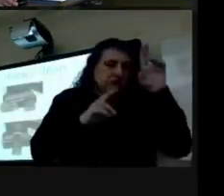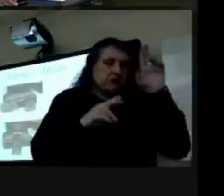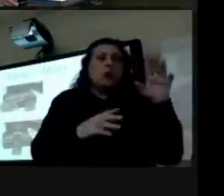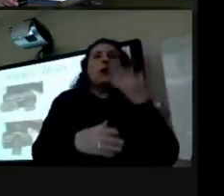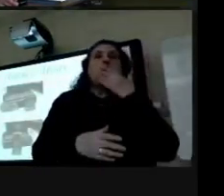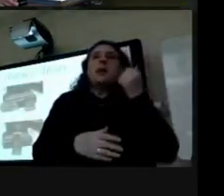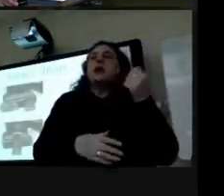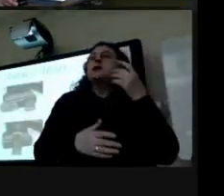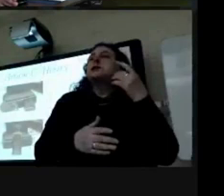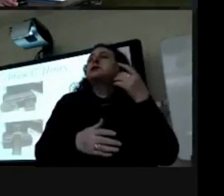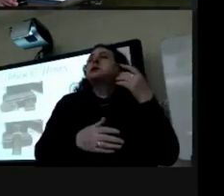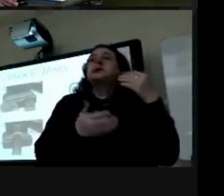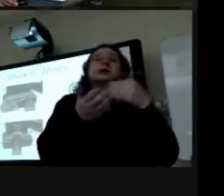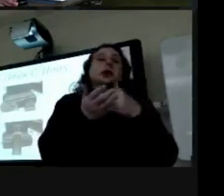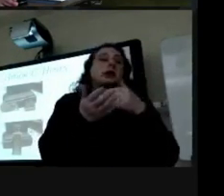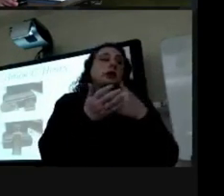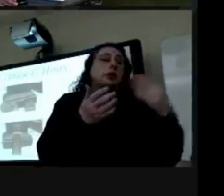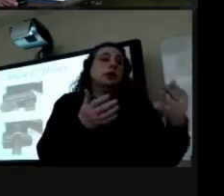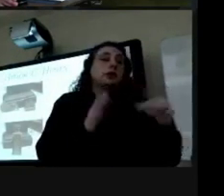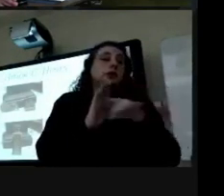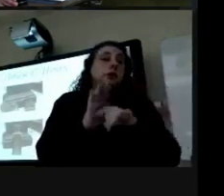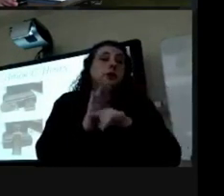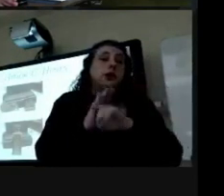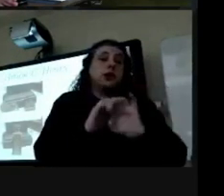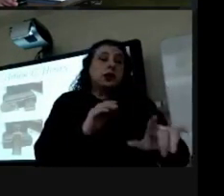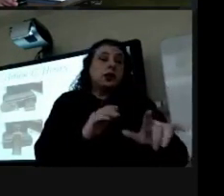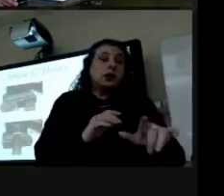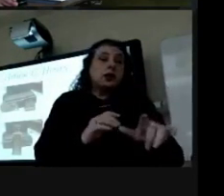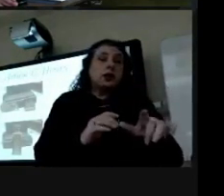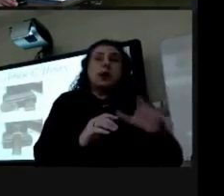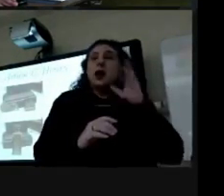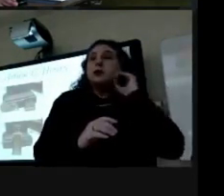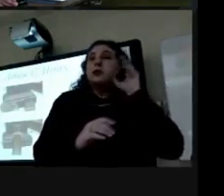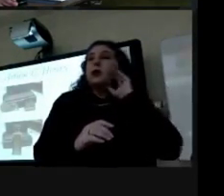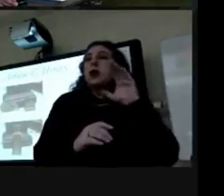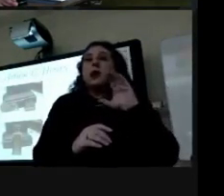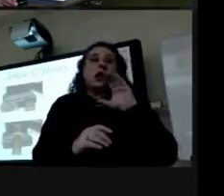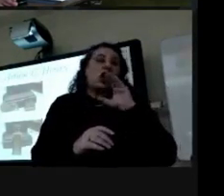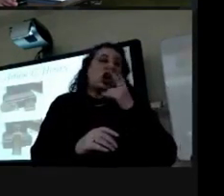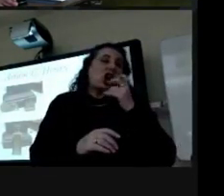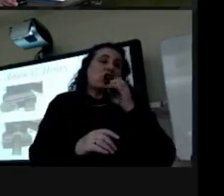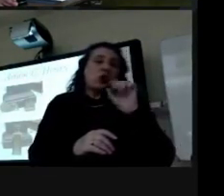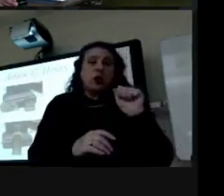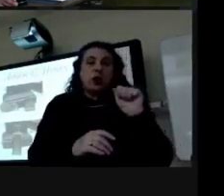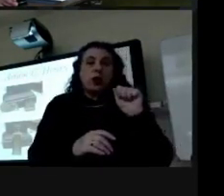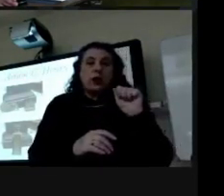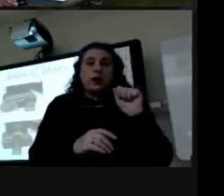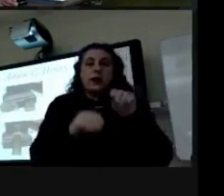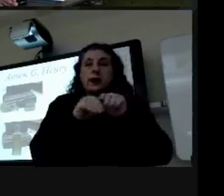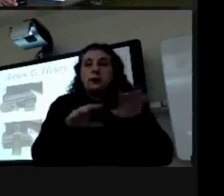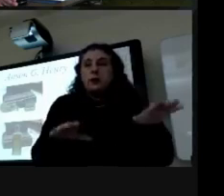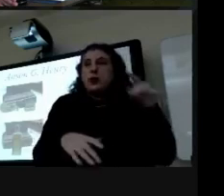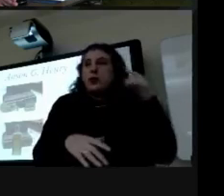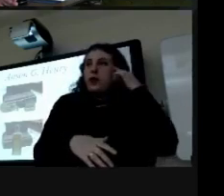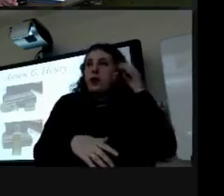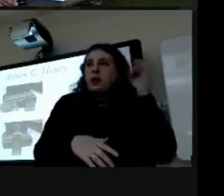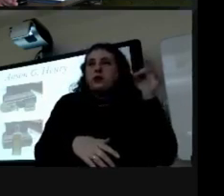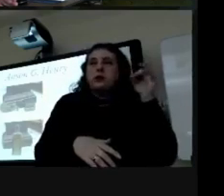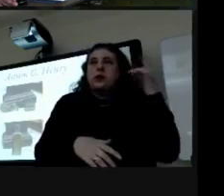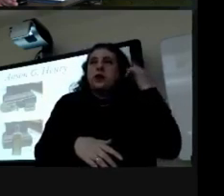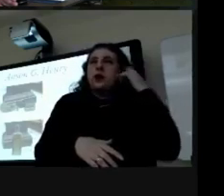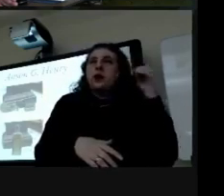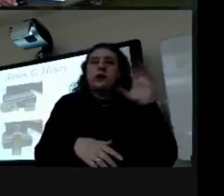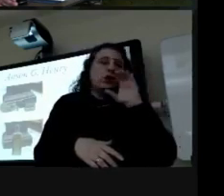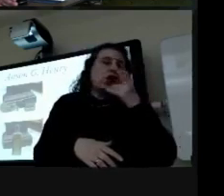springfield and he was an expert on the asiatic cholera which is the evidence of cholera to be honest when we think of